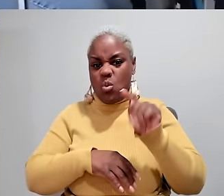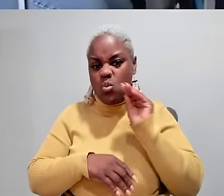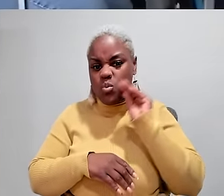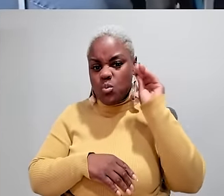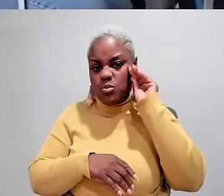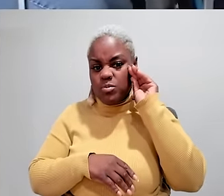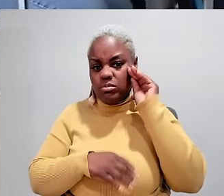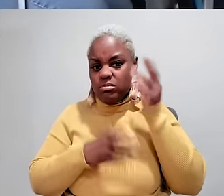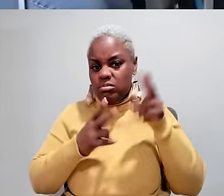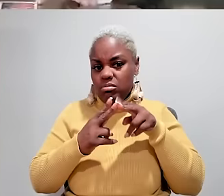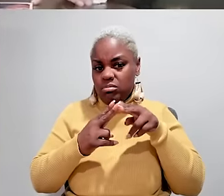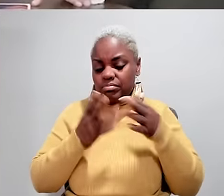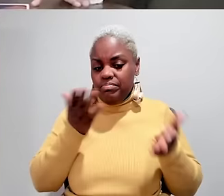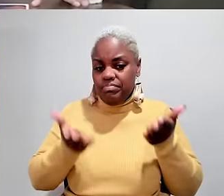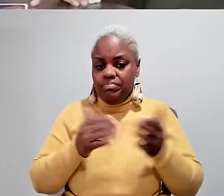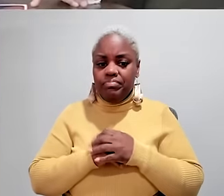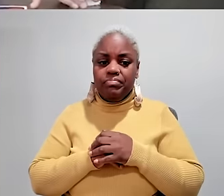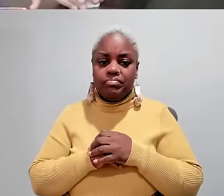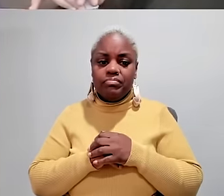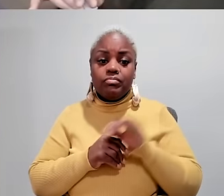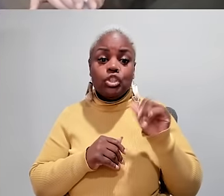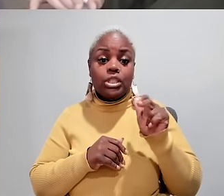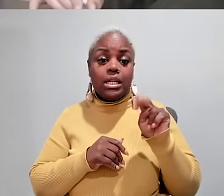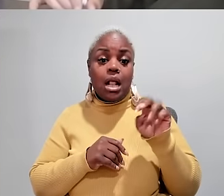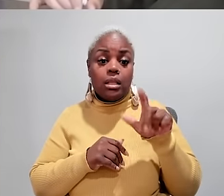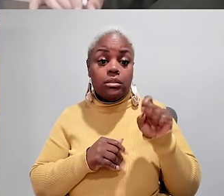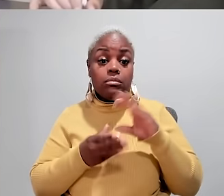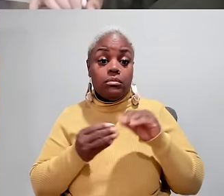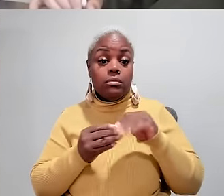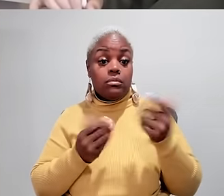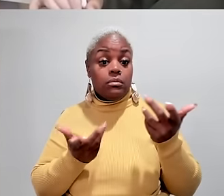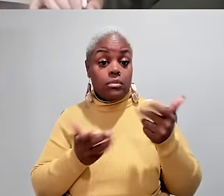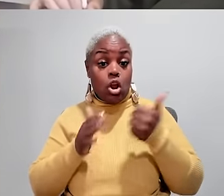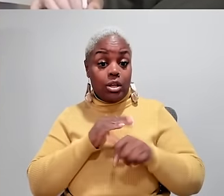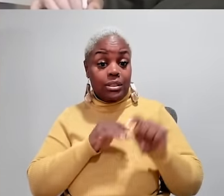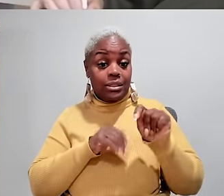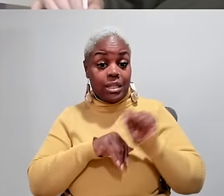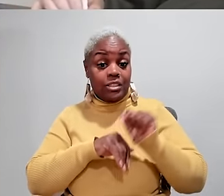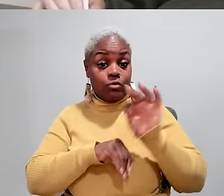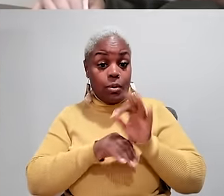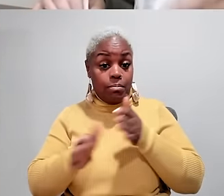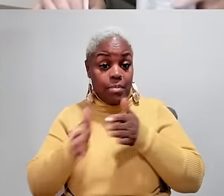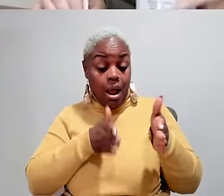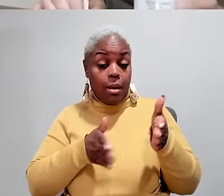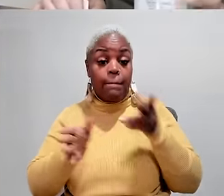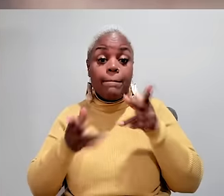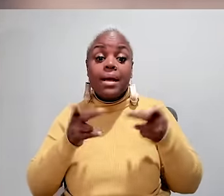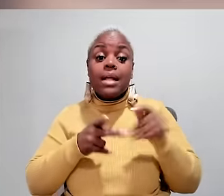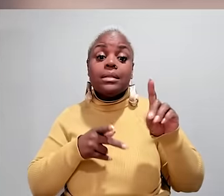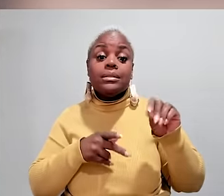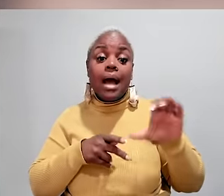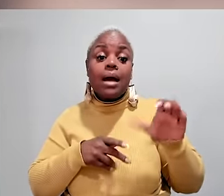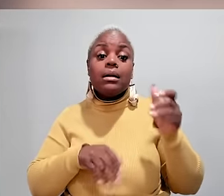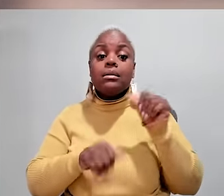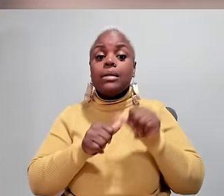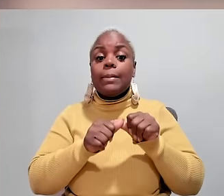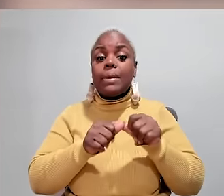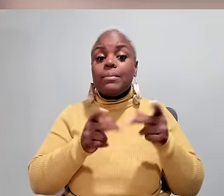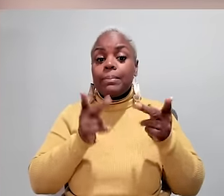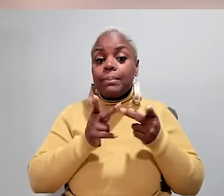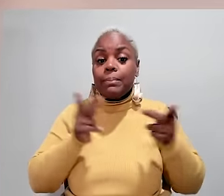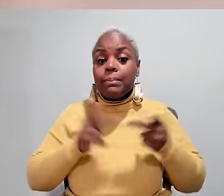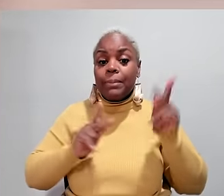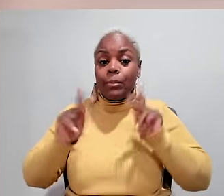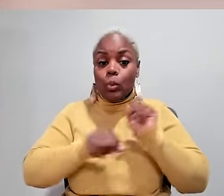Laura would spend all her time in day services or at home. But Jillian Nelson says, under the task force plan,